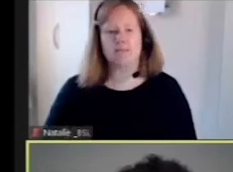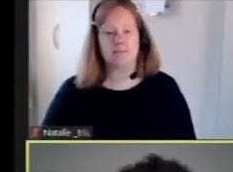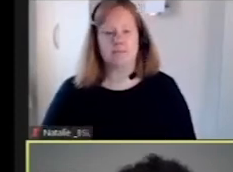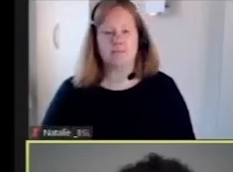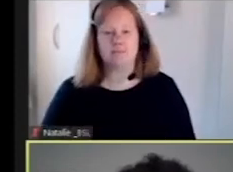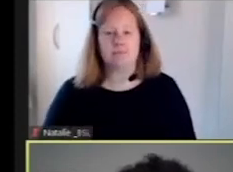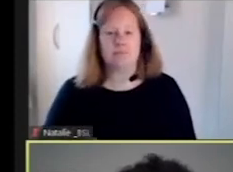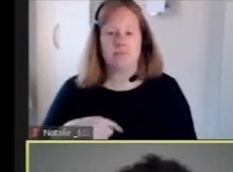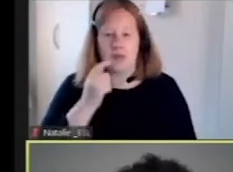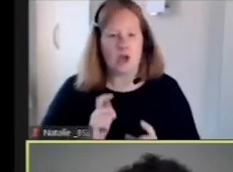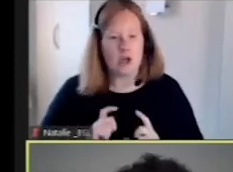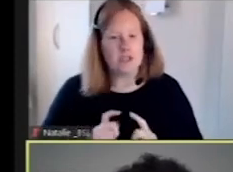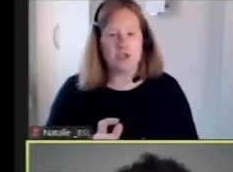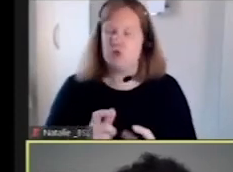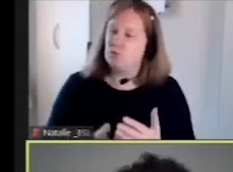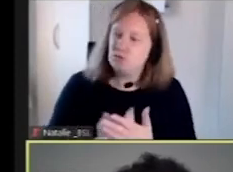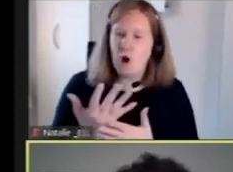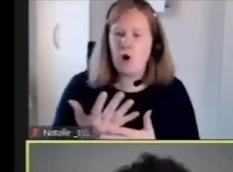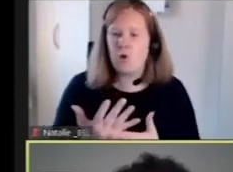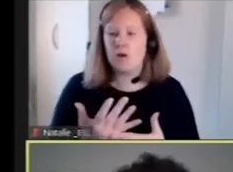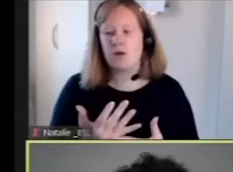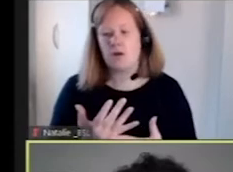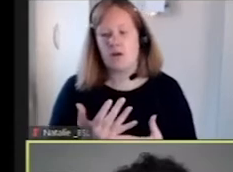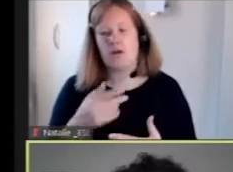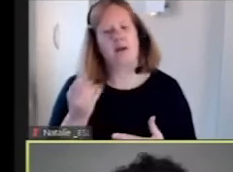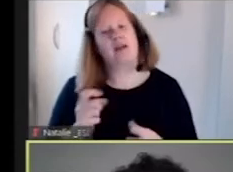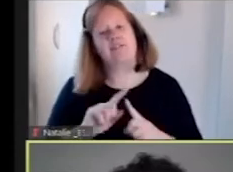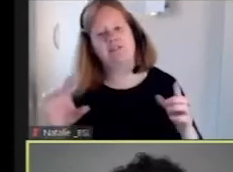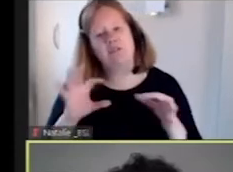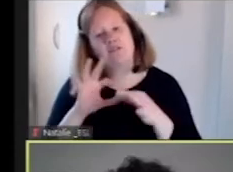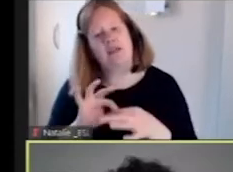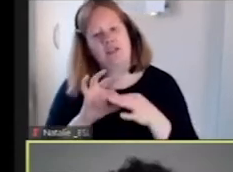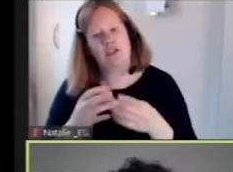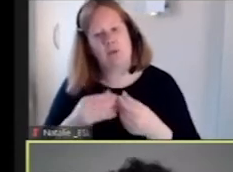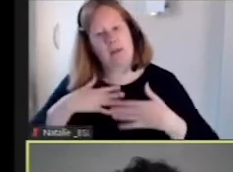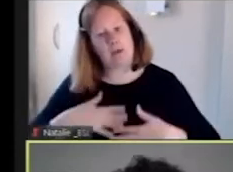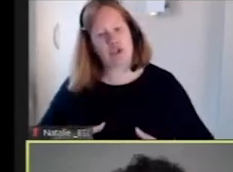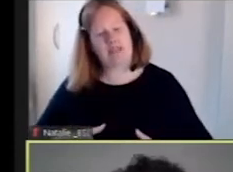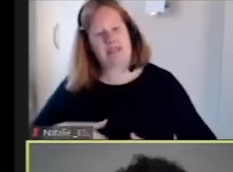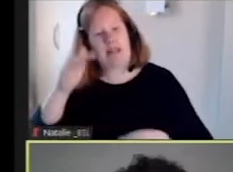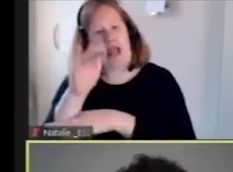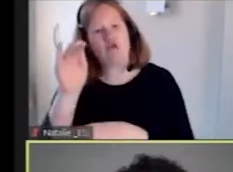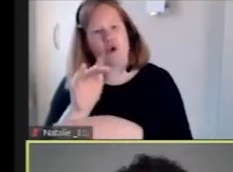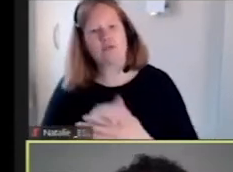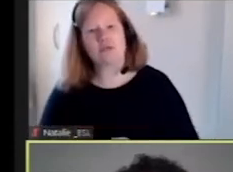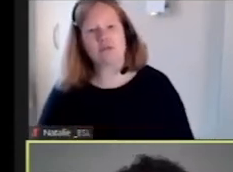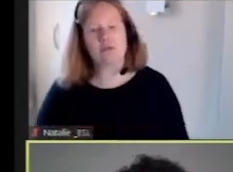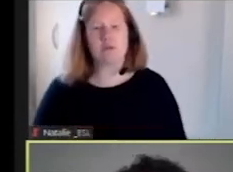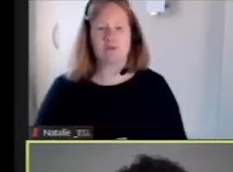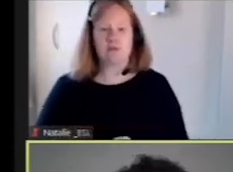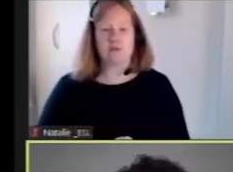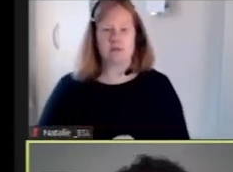I'll continue to grow and, again, have a different relationship with my body in the outdoors with my